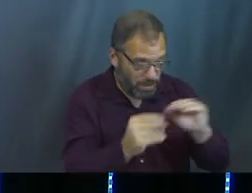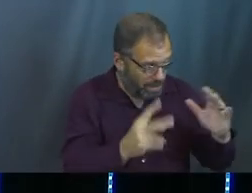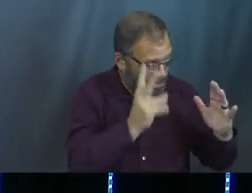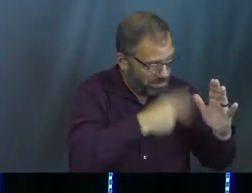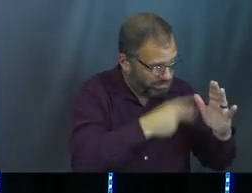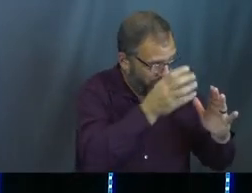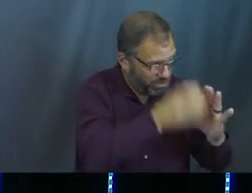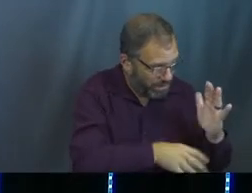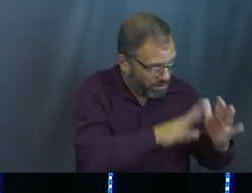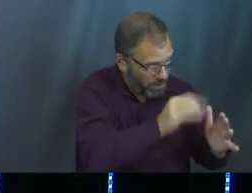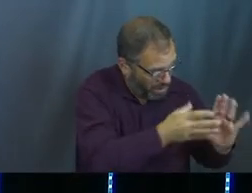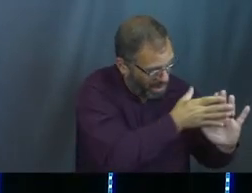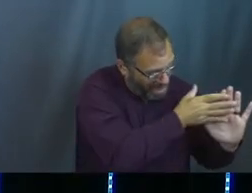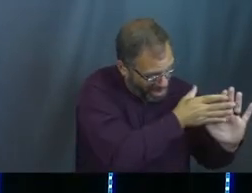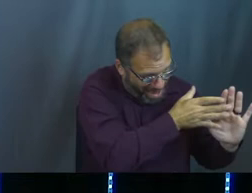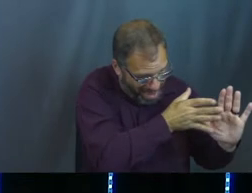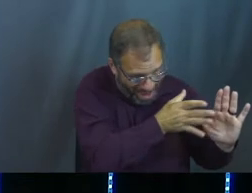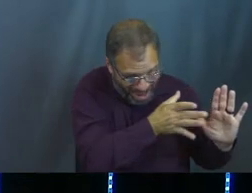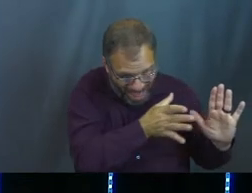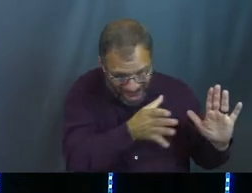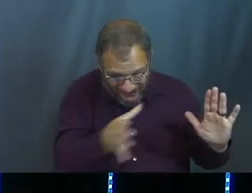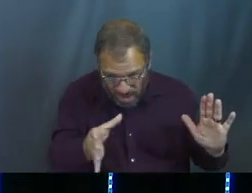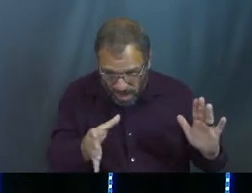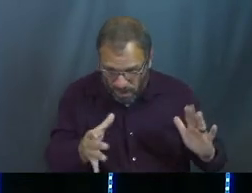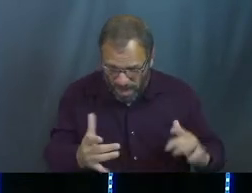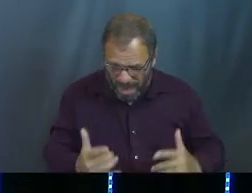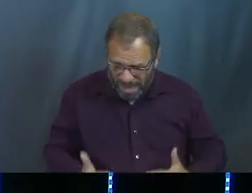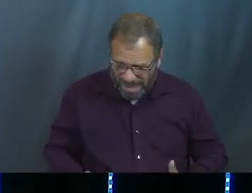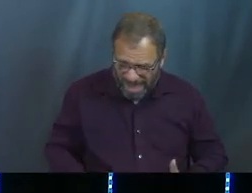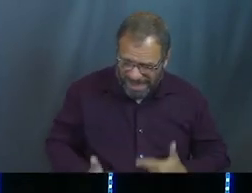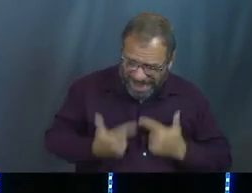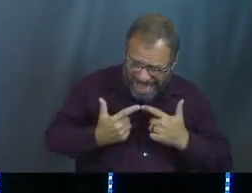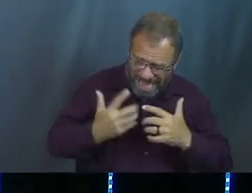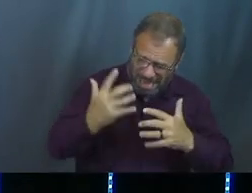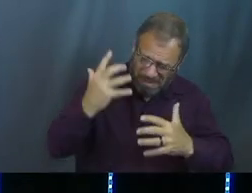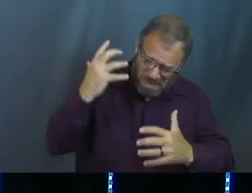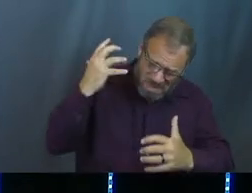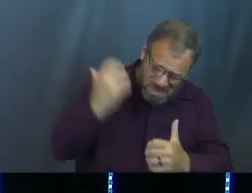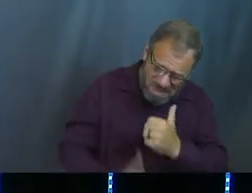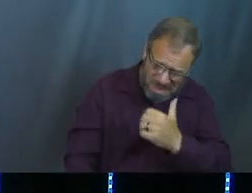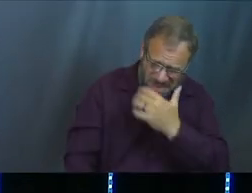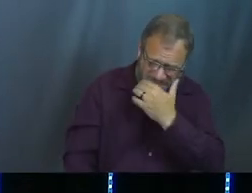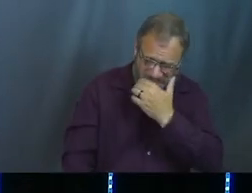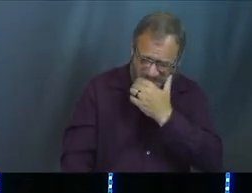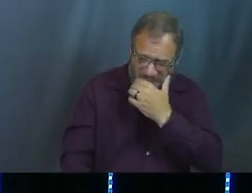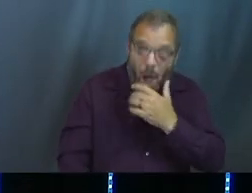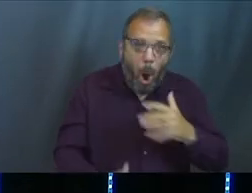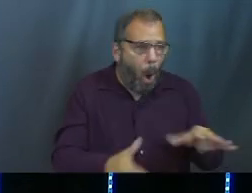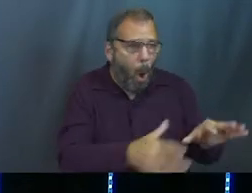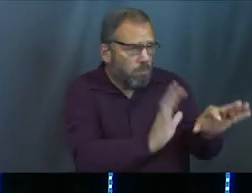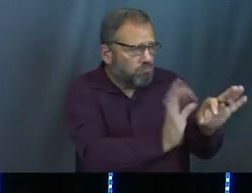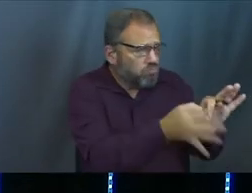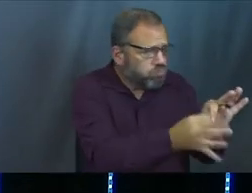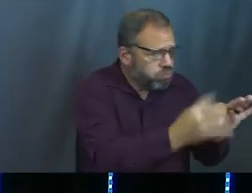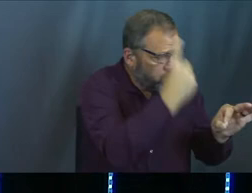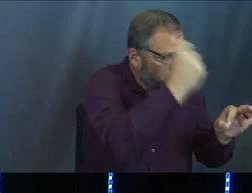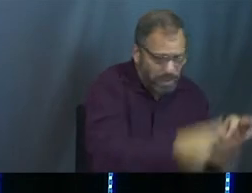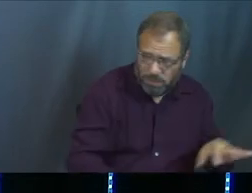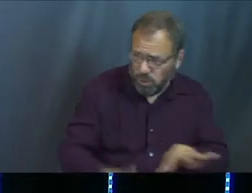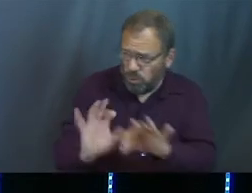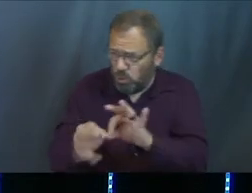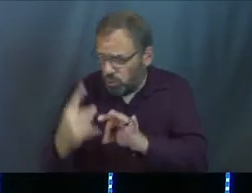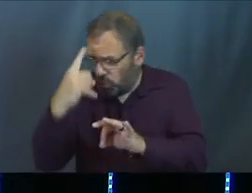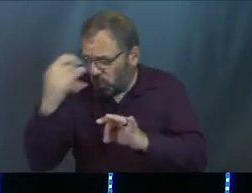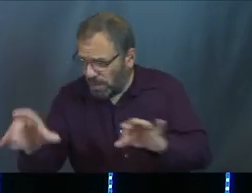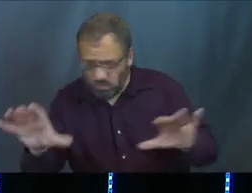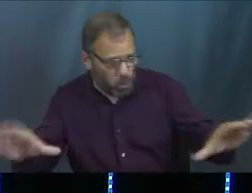chapter 40, and we're like, man, like, life is just rough, again, for Joseph. And he has this cool moment where he interprets the dreams with the